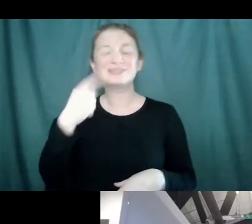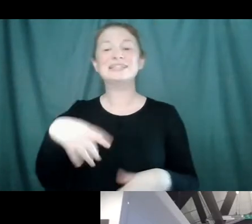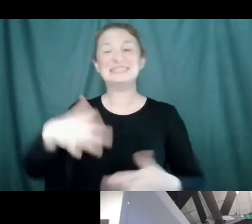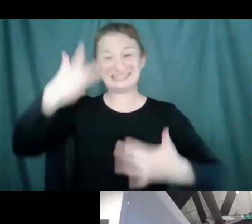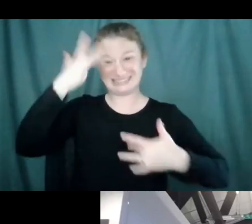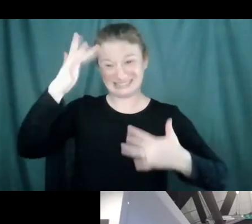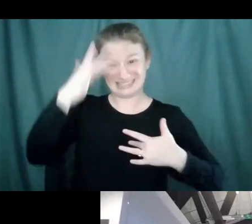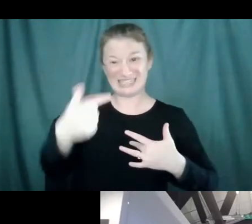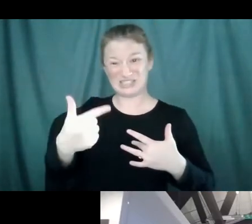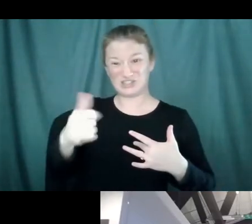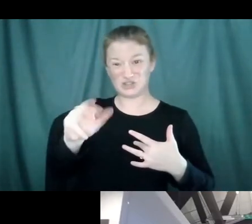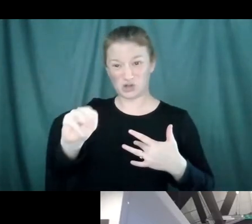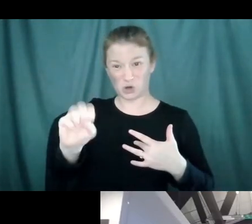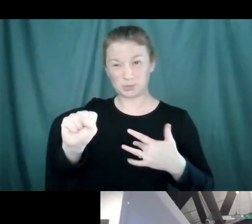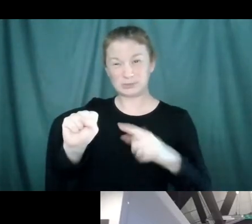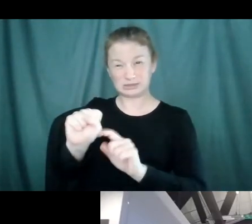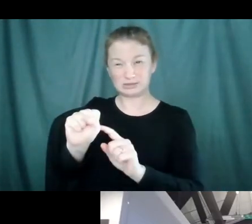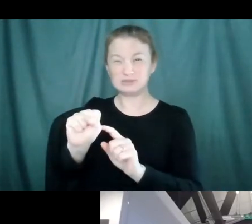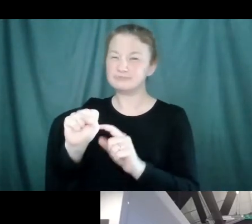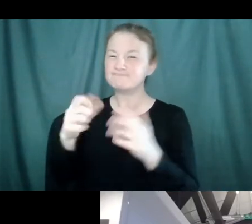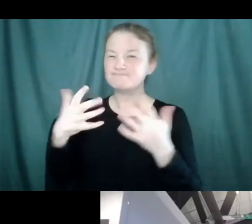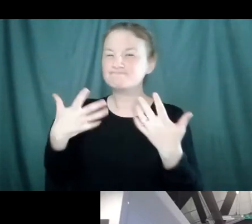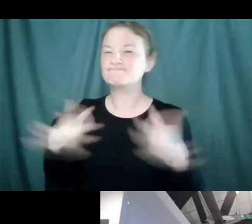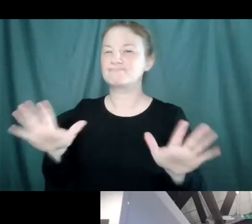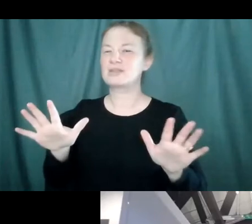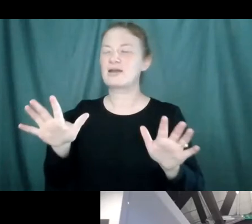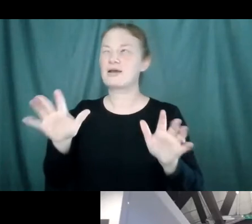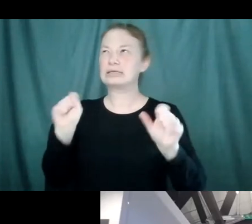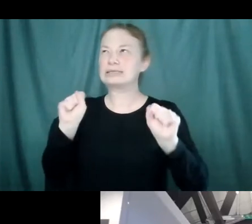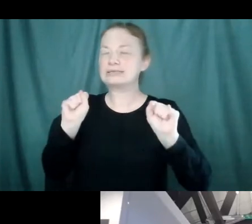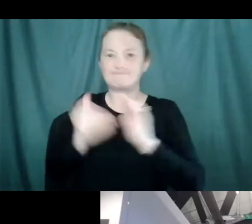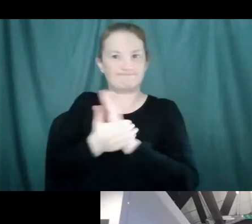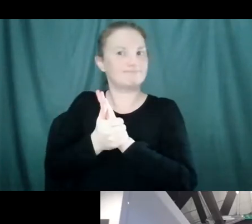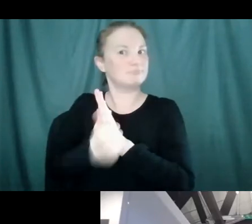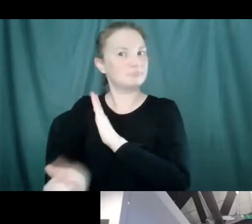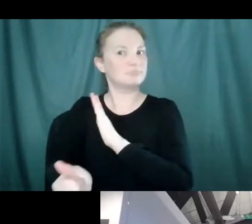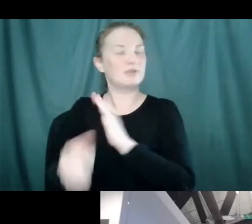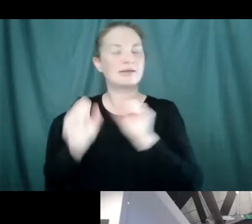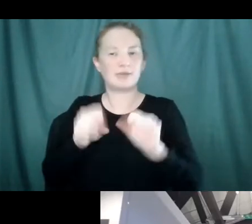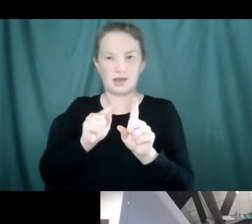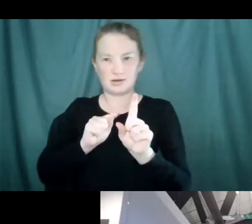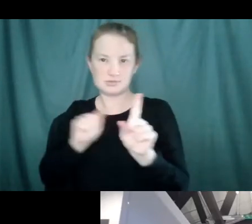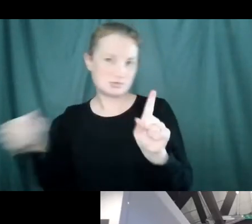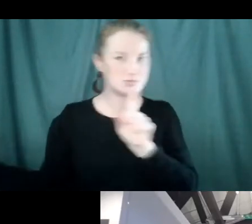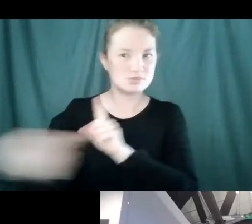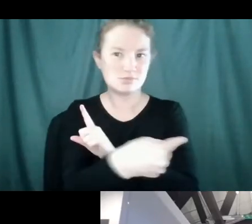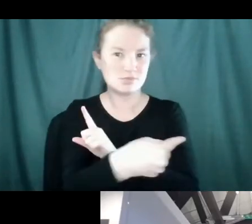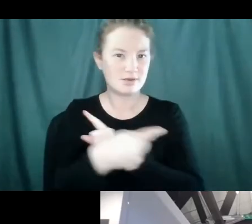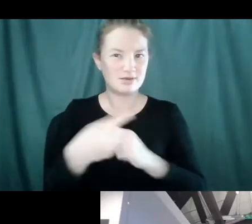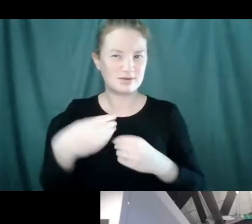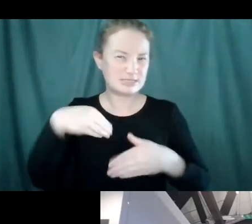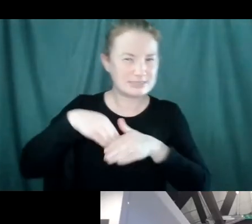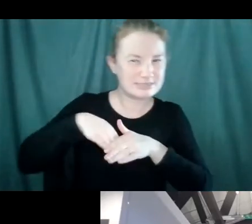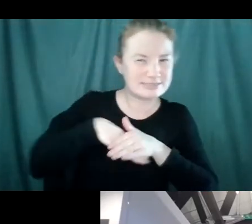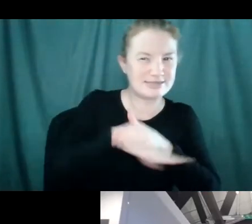have developed ways to get around being sensed by the immune system. They've, many of them have different